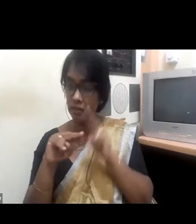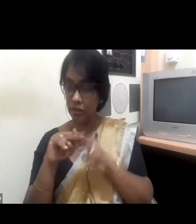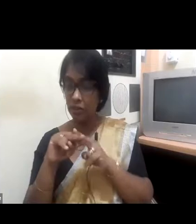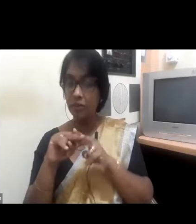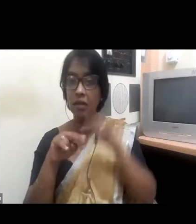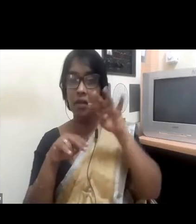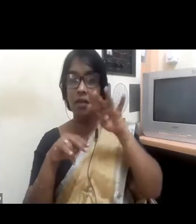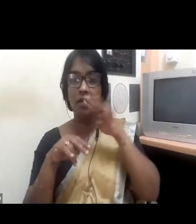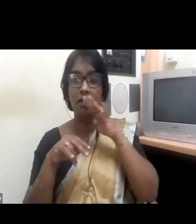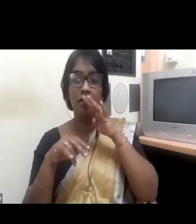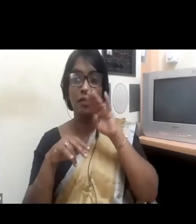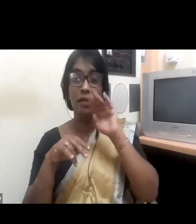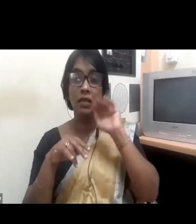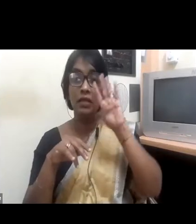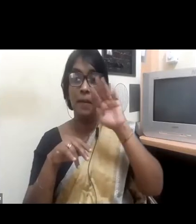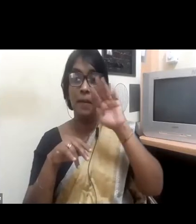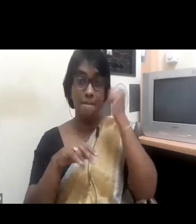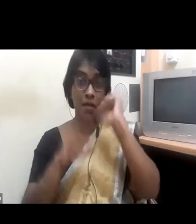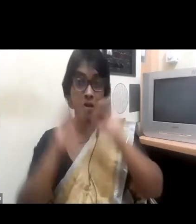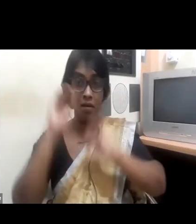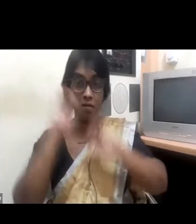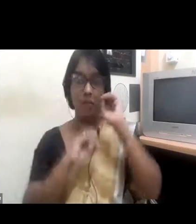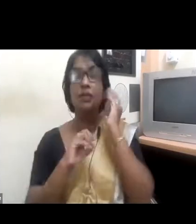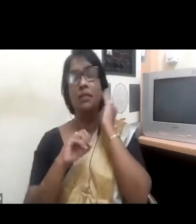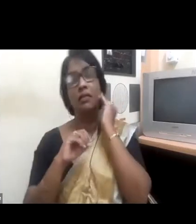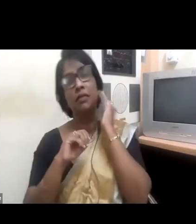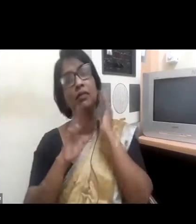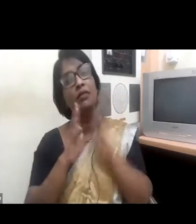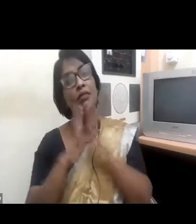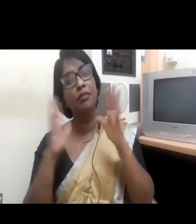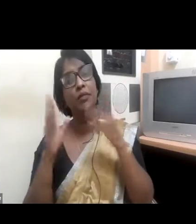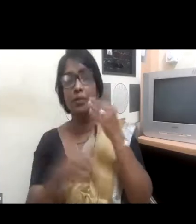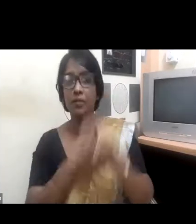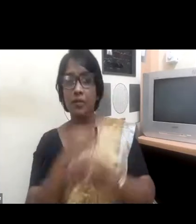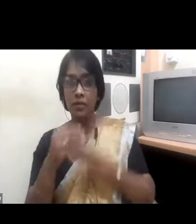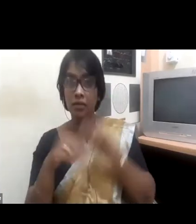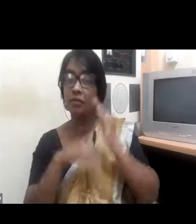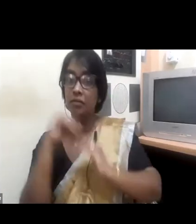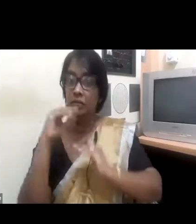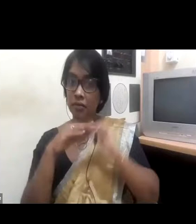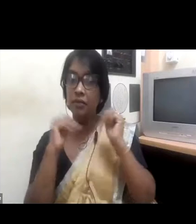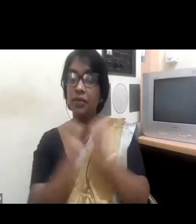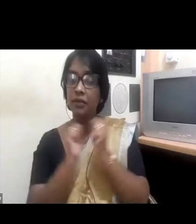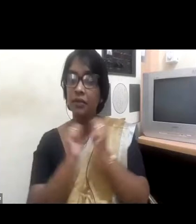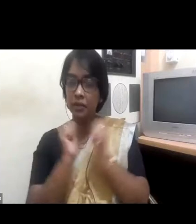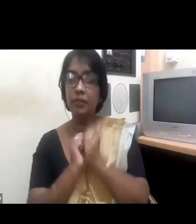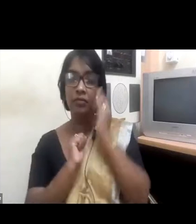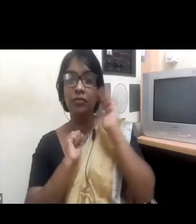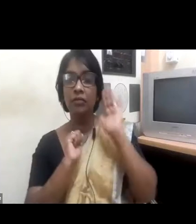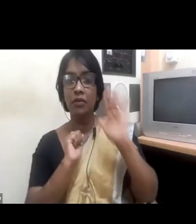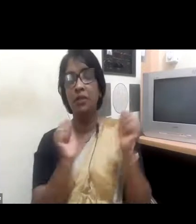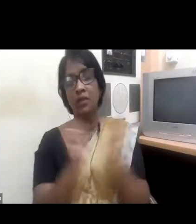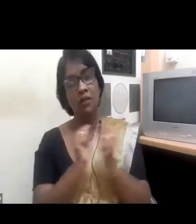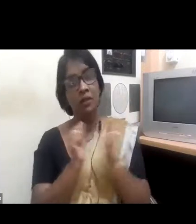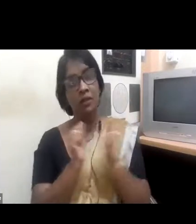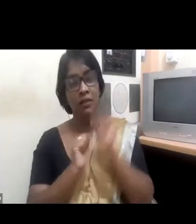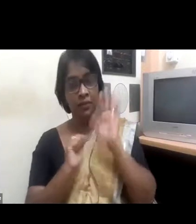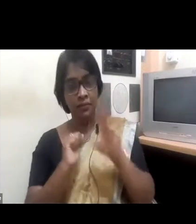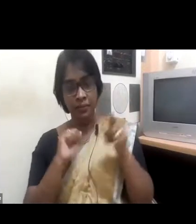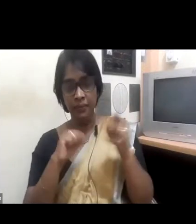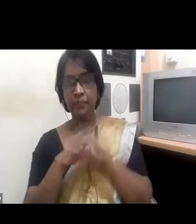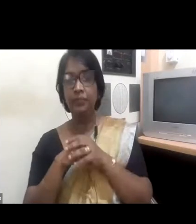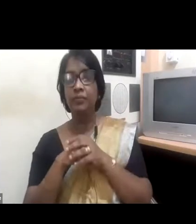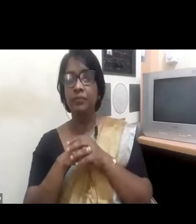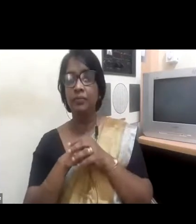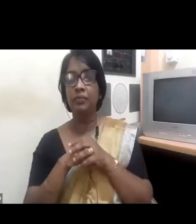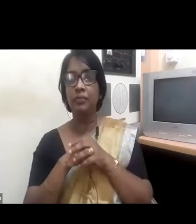Many business functions are led by women employees in Sri Lanka. While I think we are very proud of the percentage